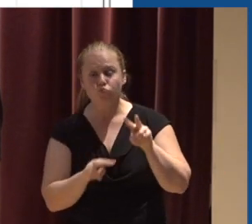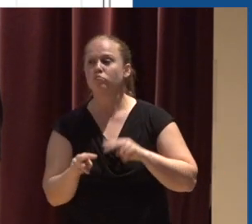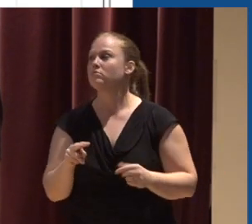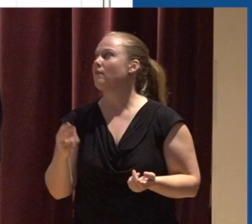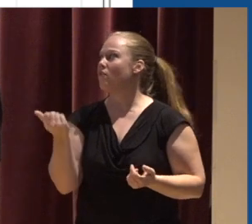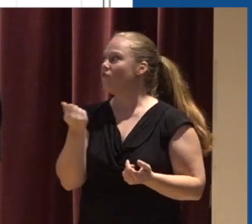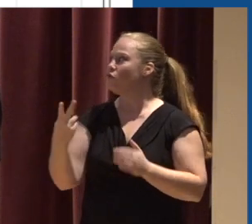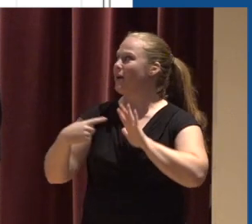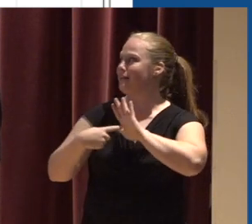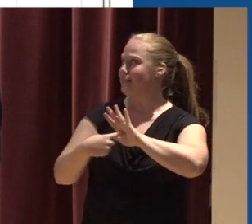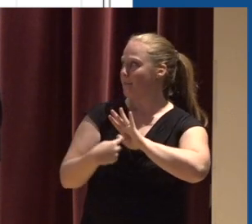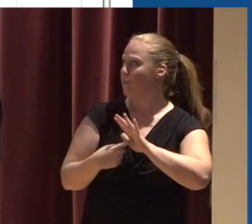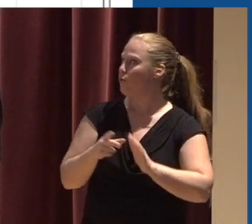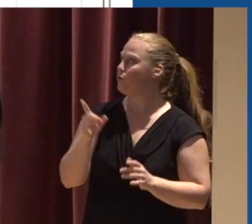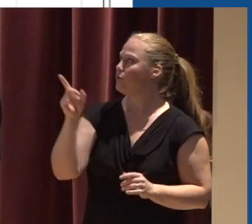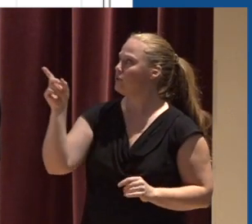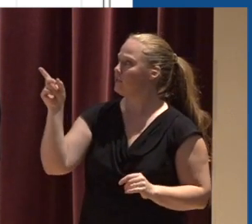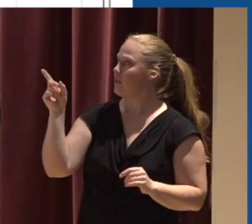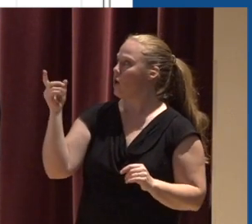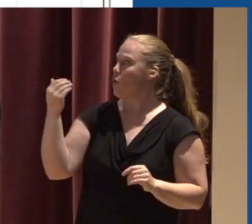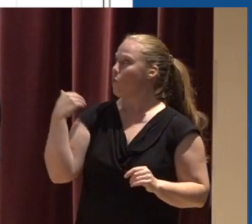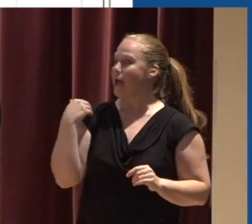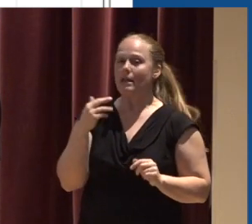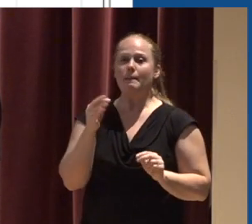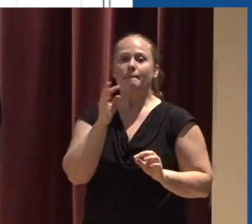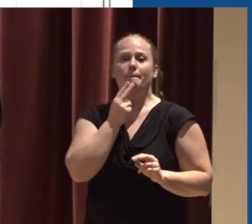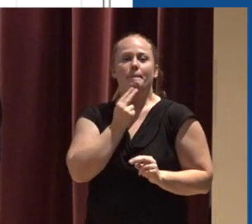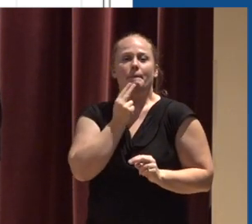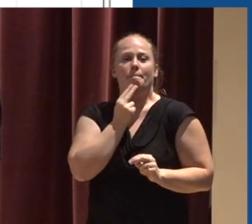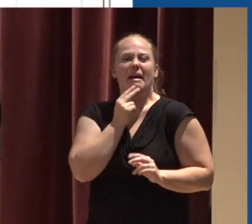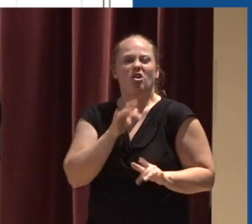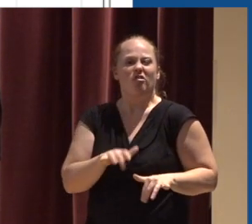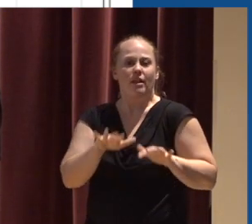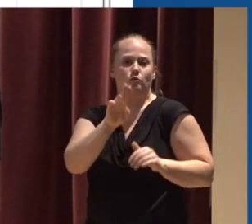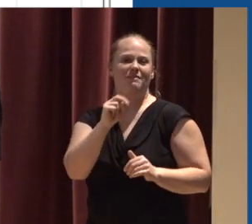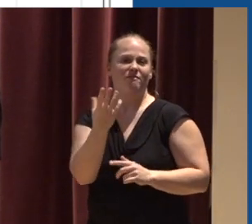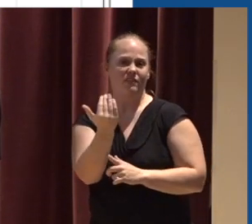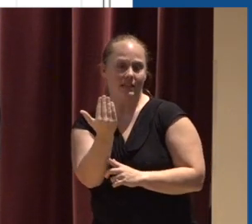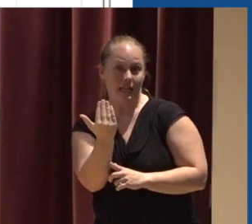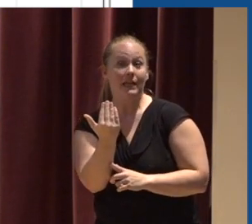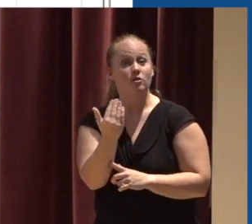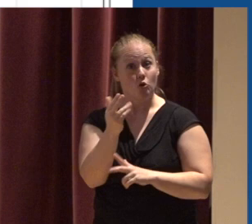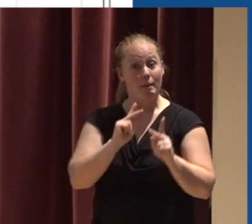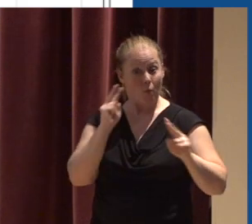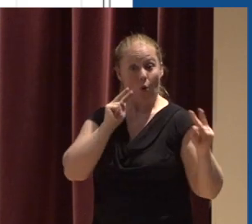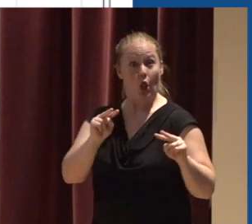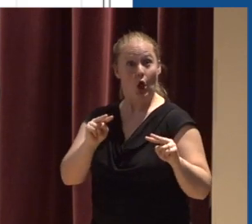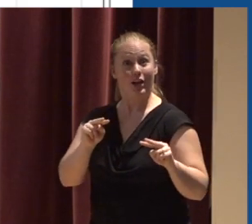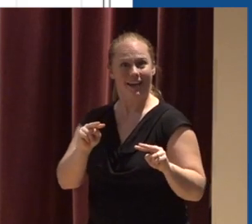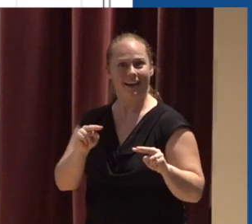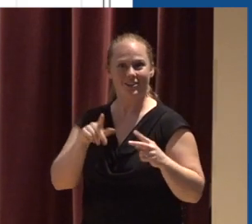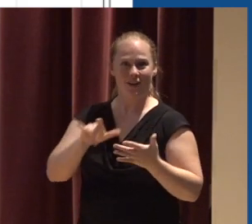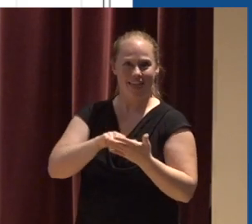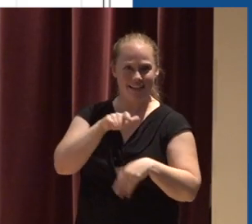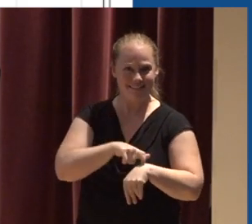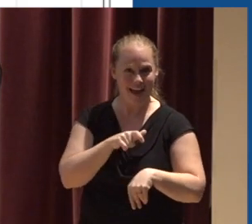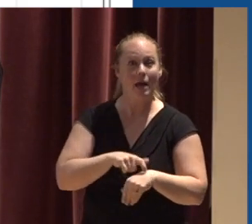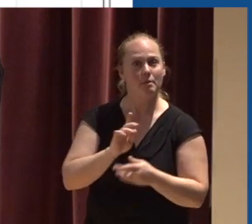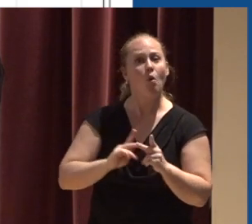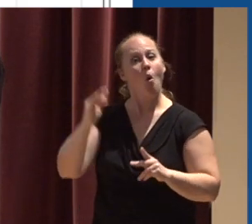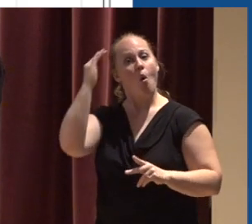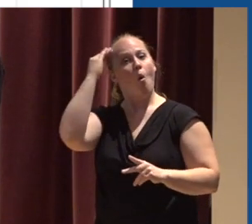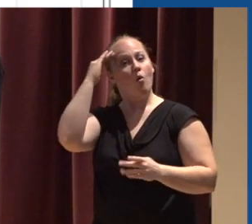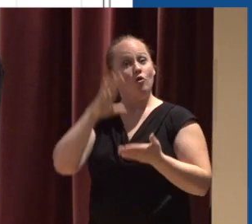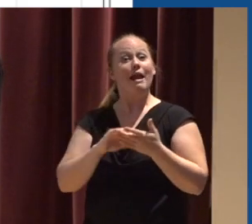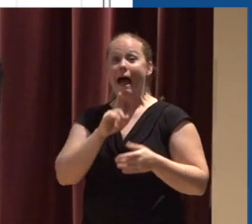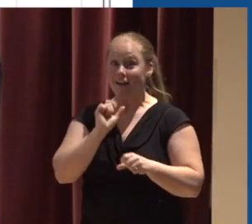Obviously we had a minor flood event back in 2015 That really put this website on the map Got some recognition for it in the